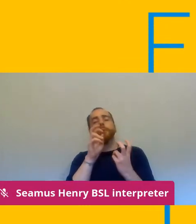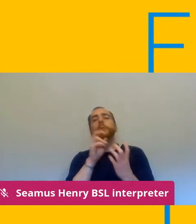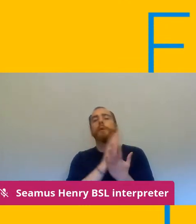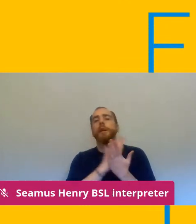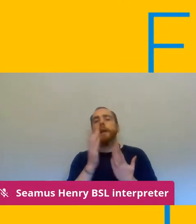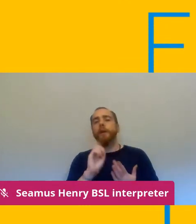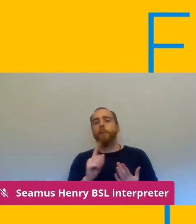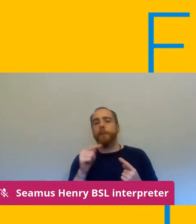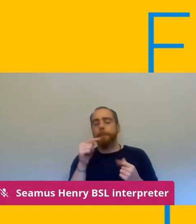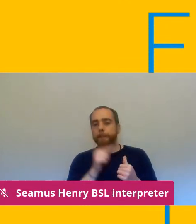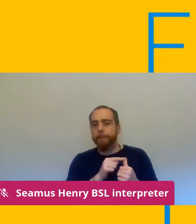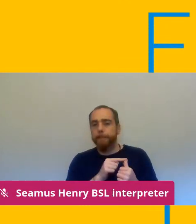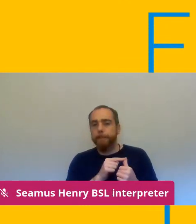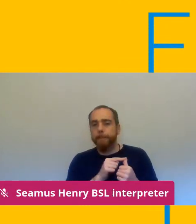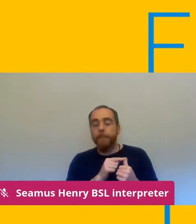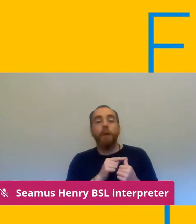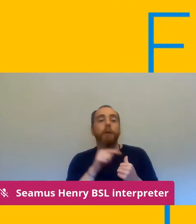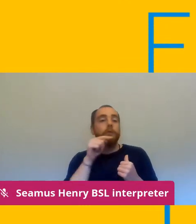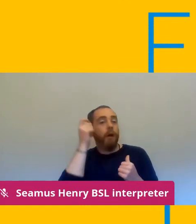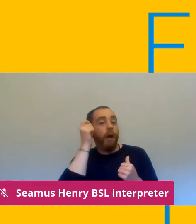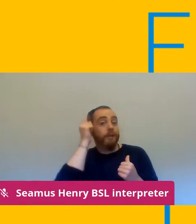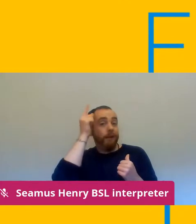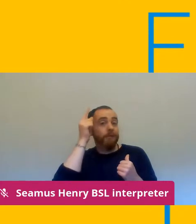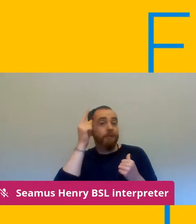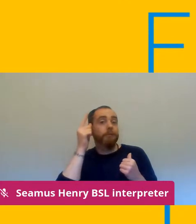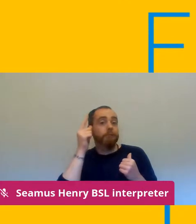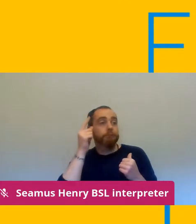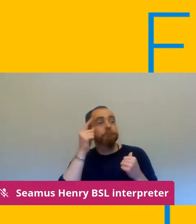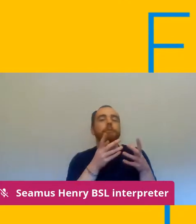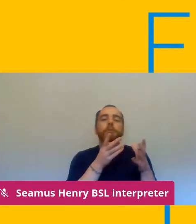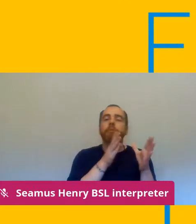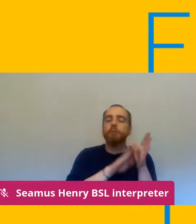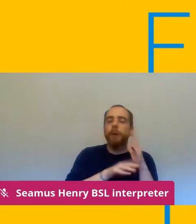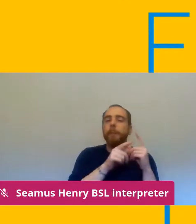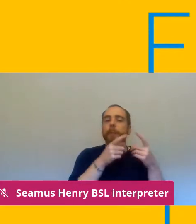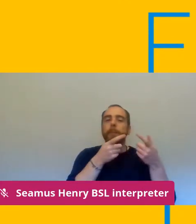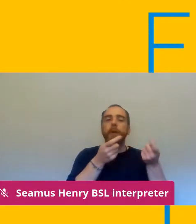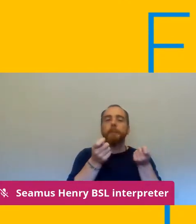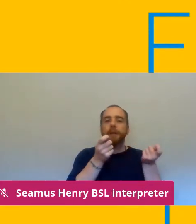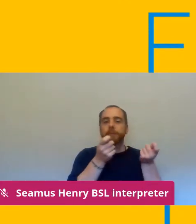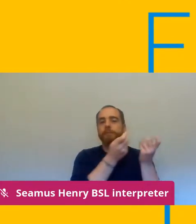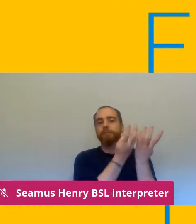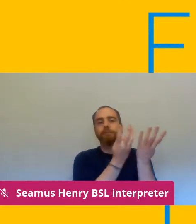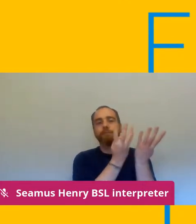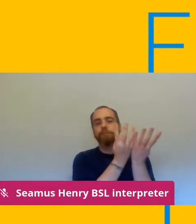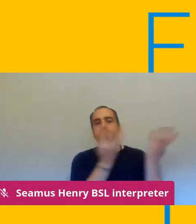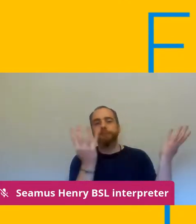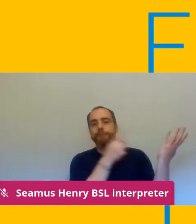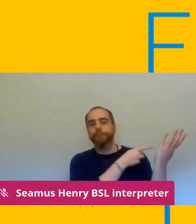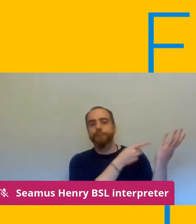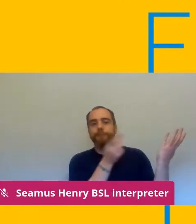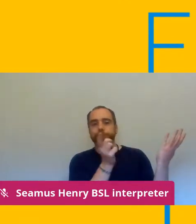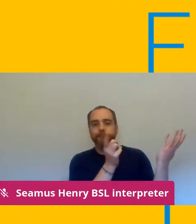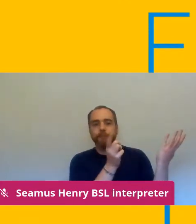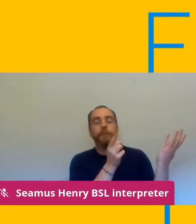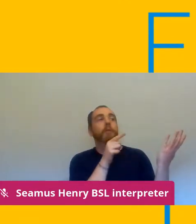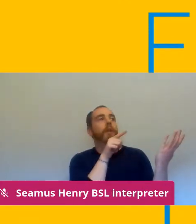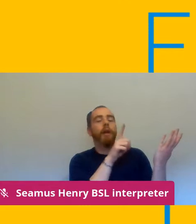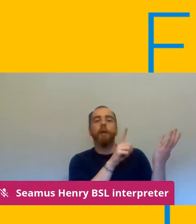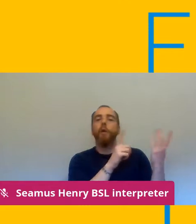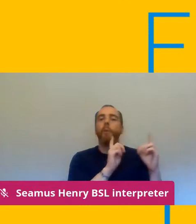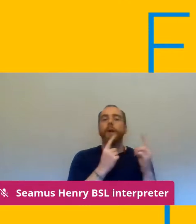understanding on on some managers and senior managers part of what's required in an individual risk assessment